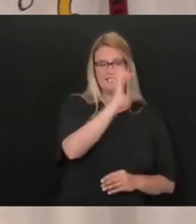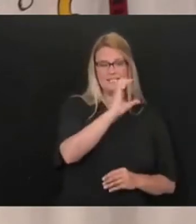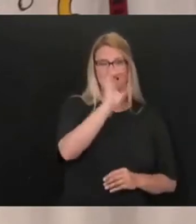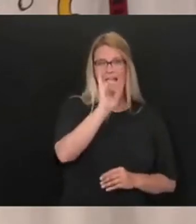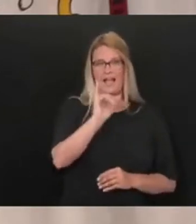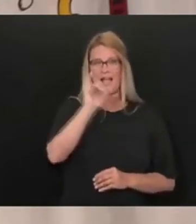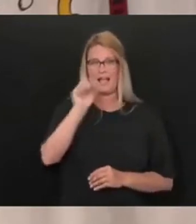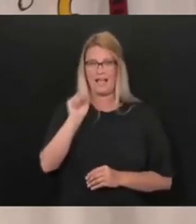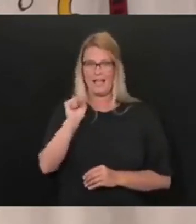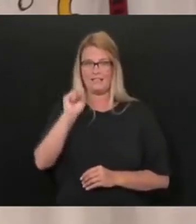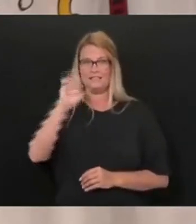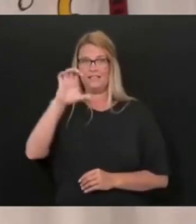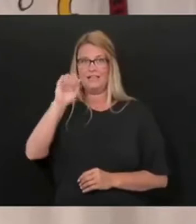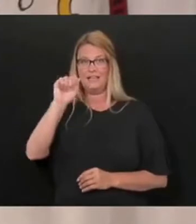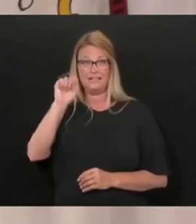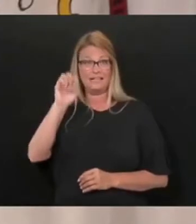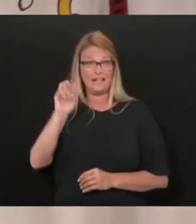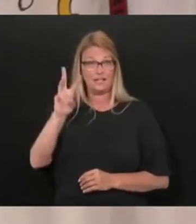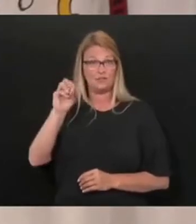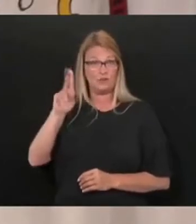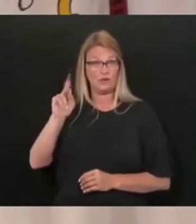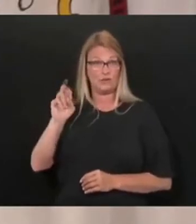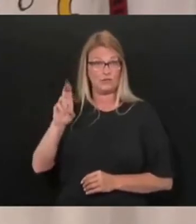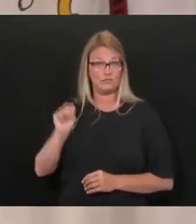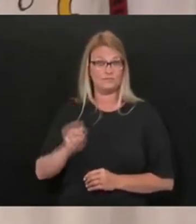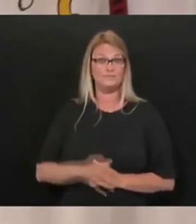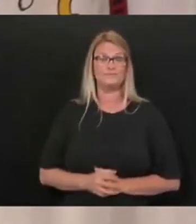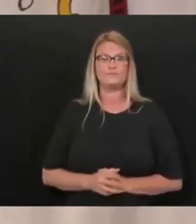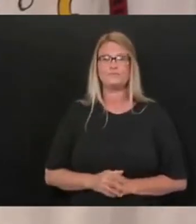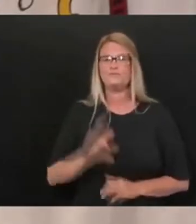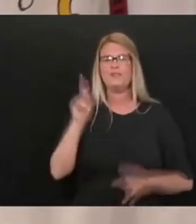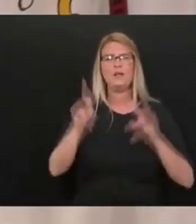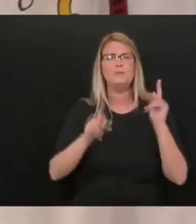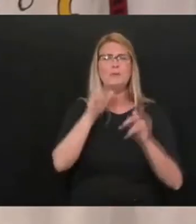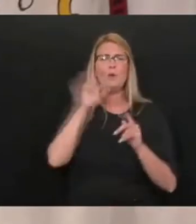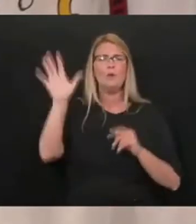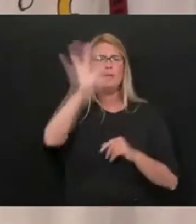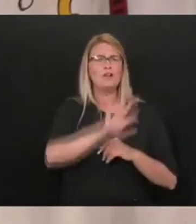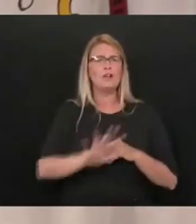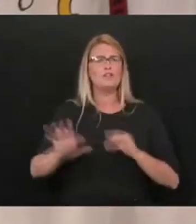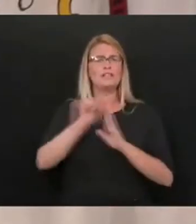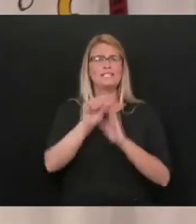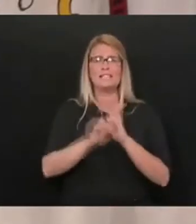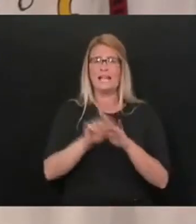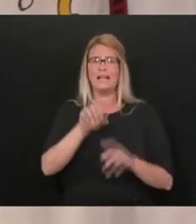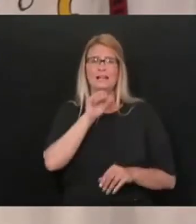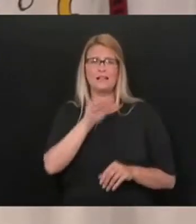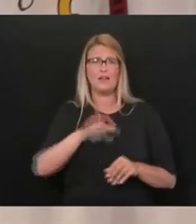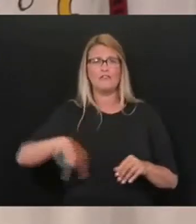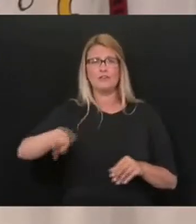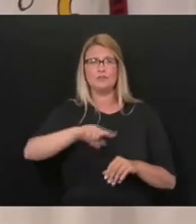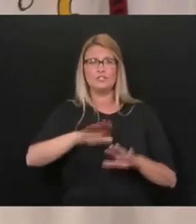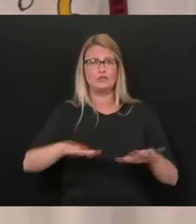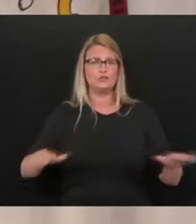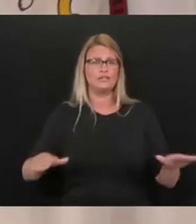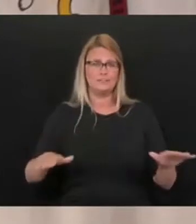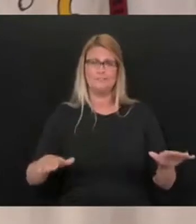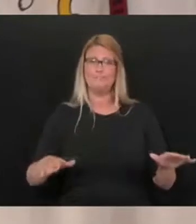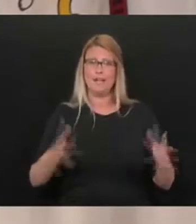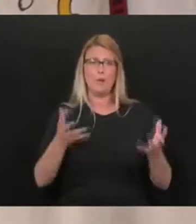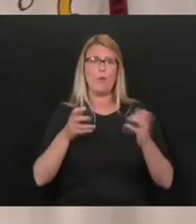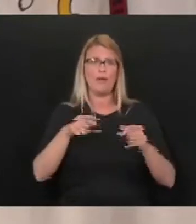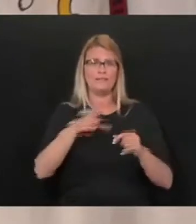around all of our state that love these kids and just want them to succeed. And they're doing it.